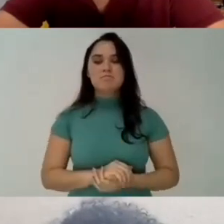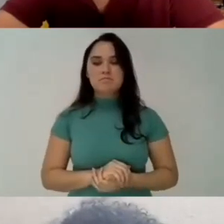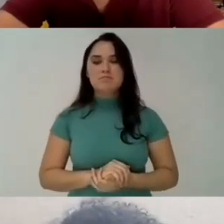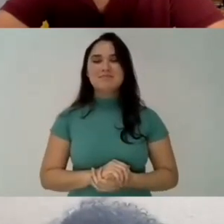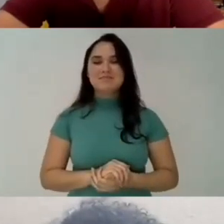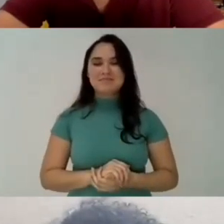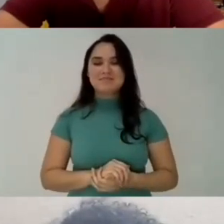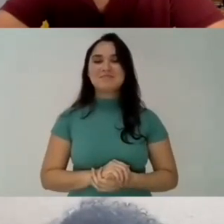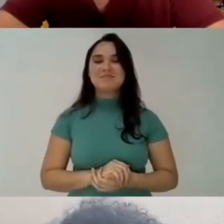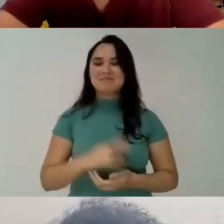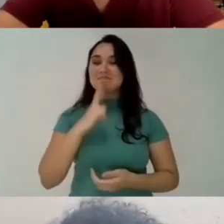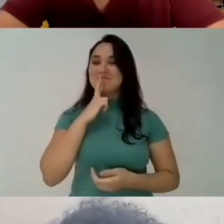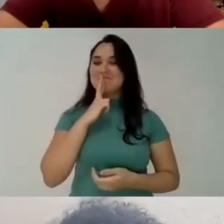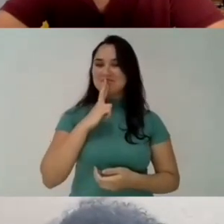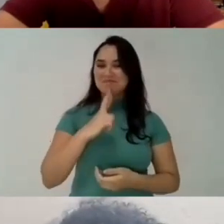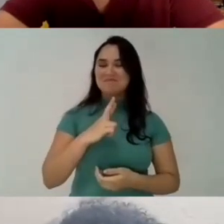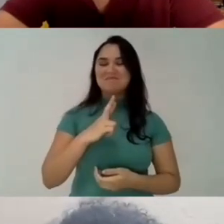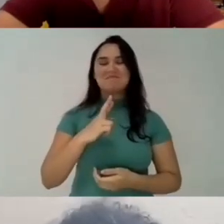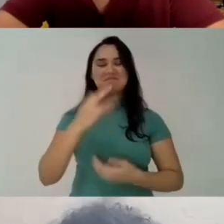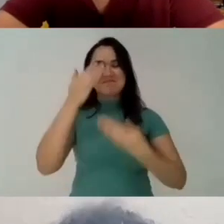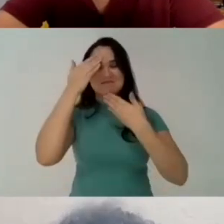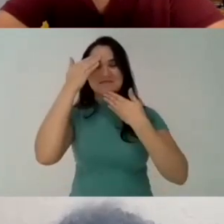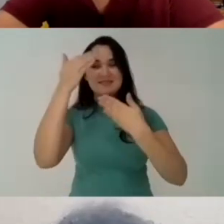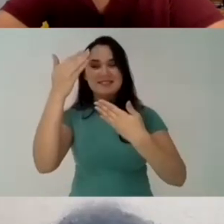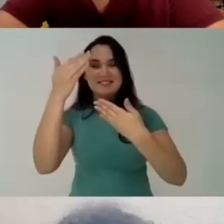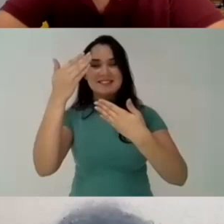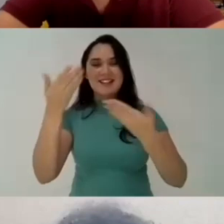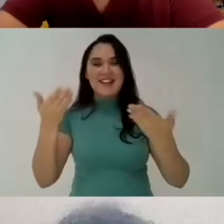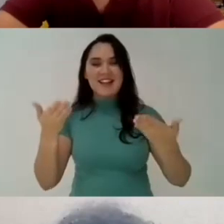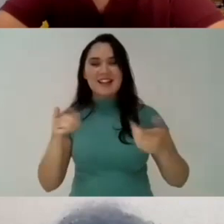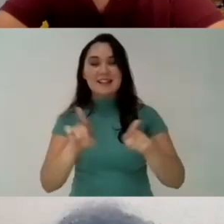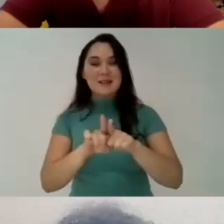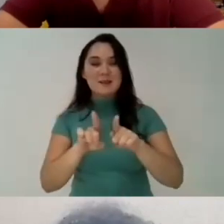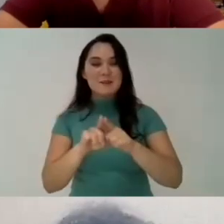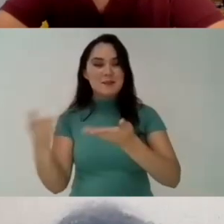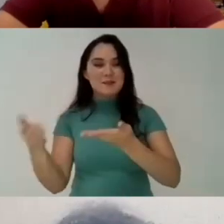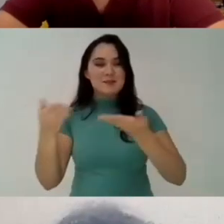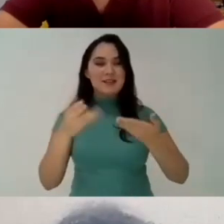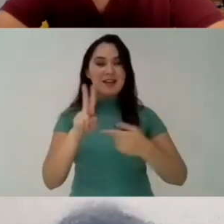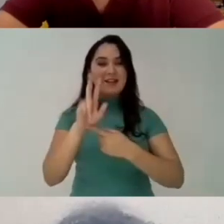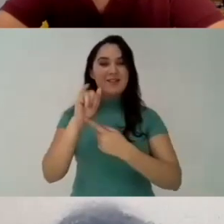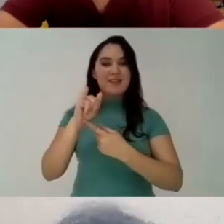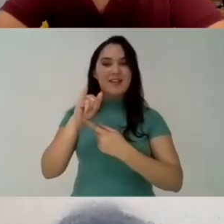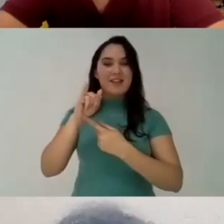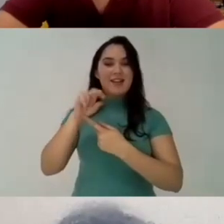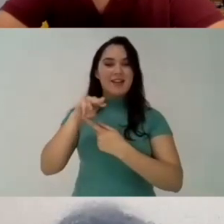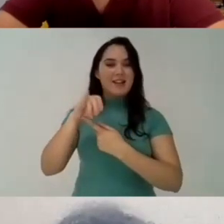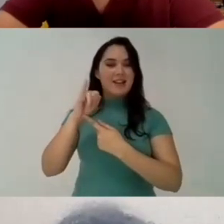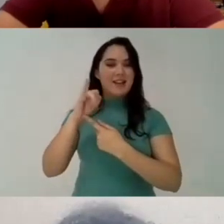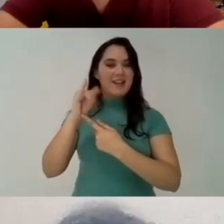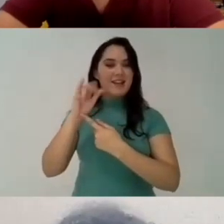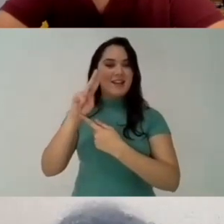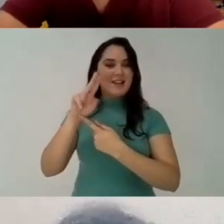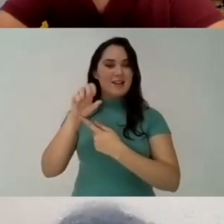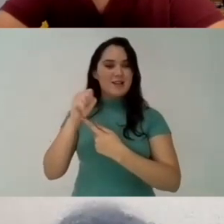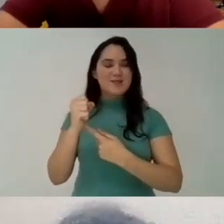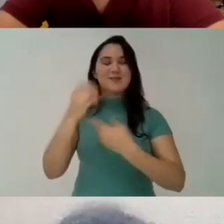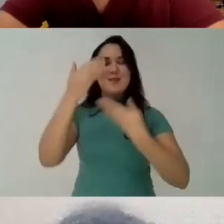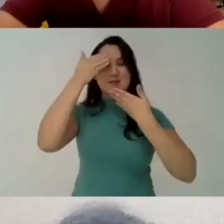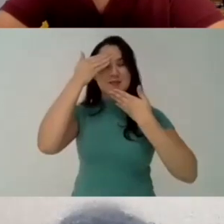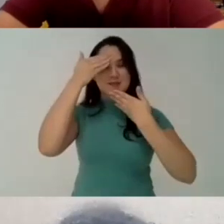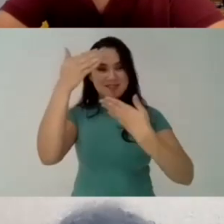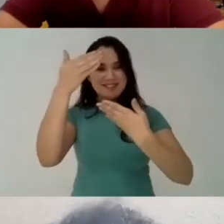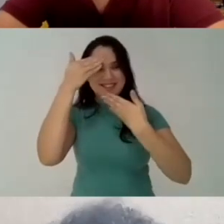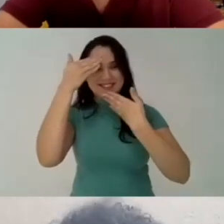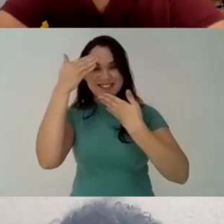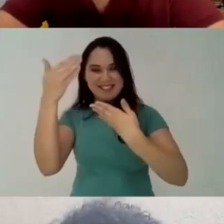you for all your comments, Iago And now I would like to